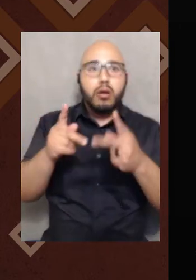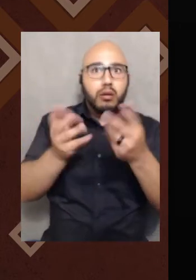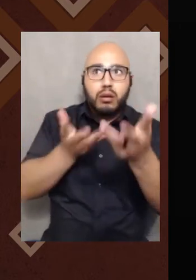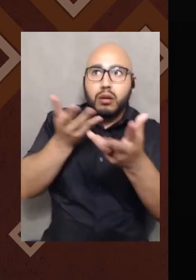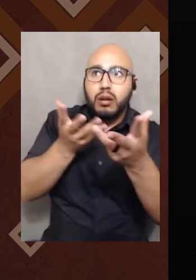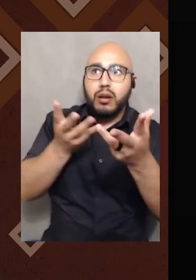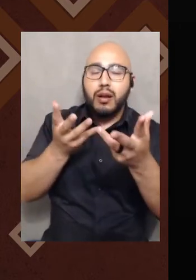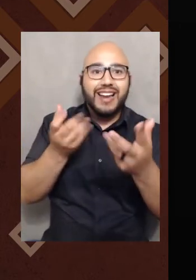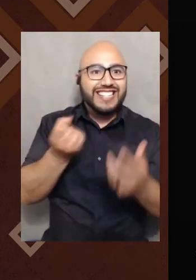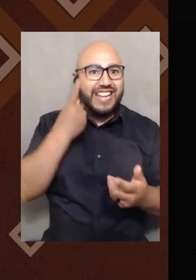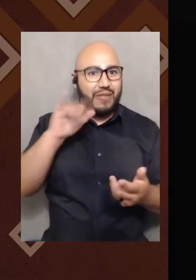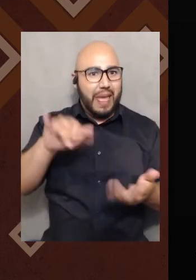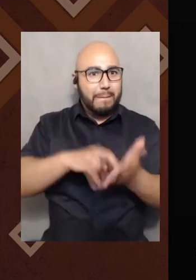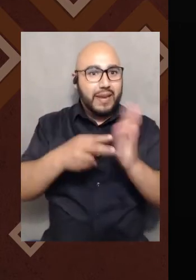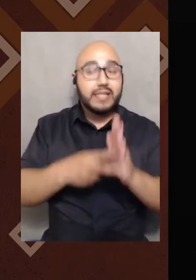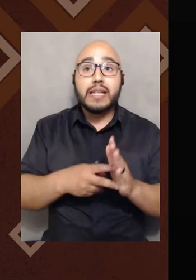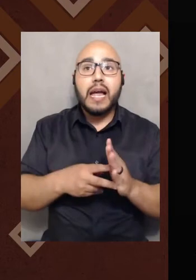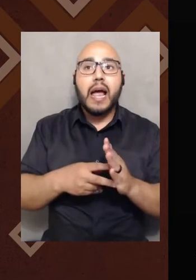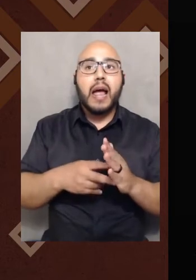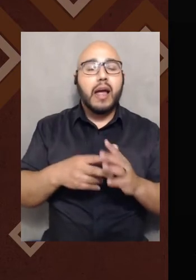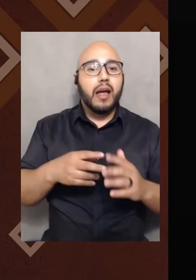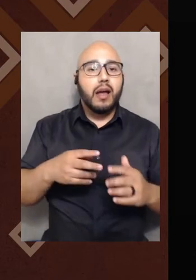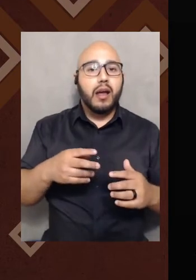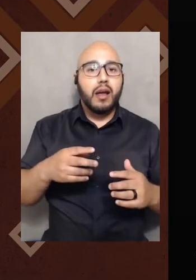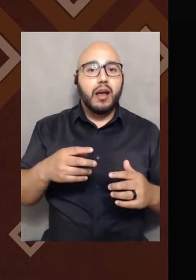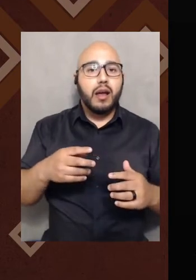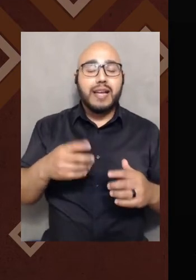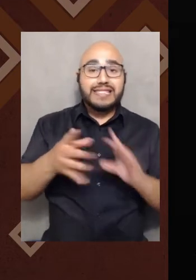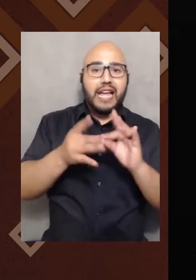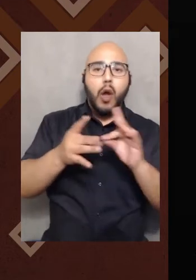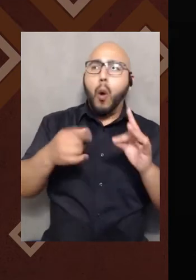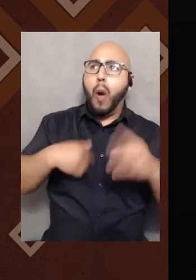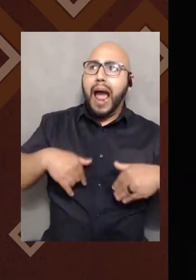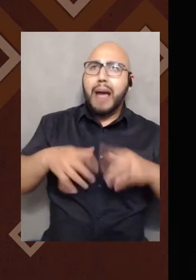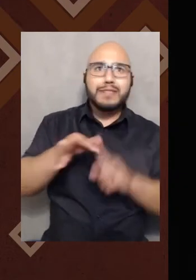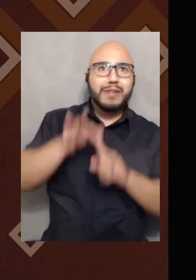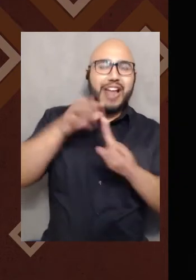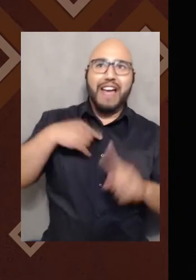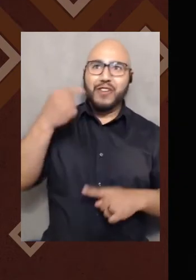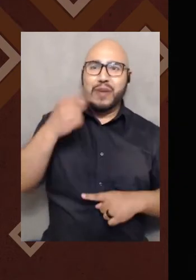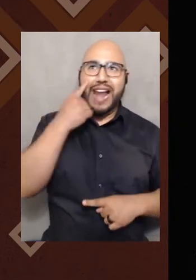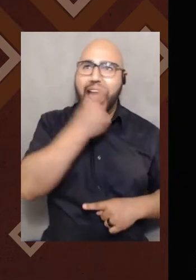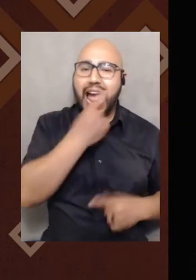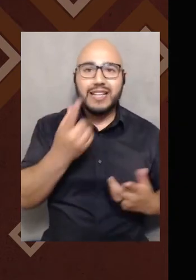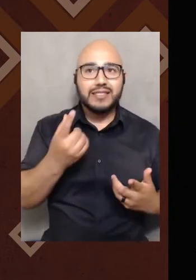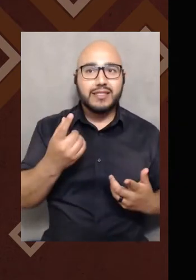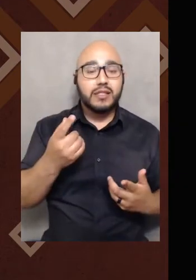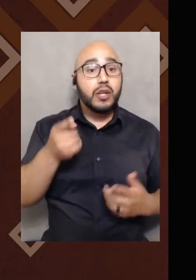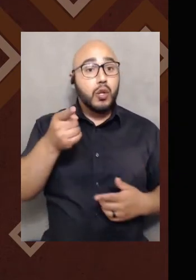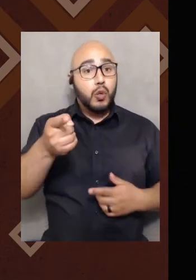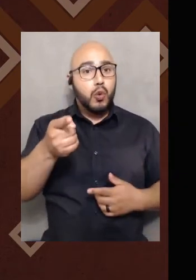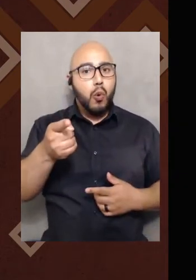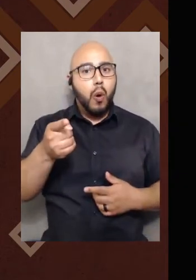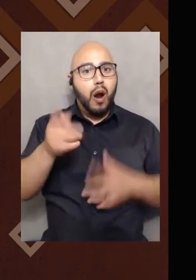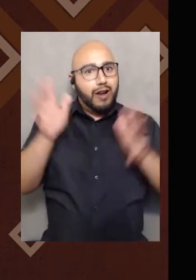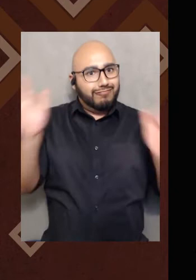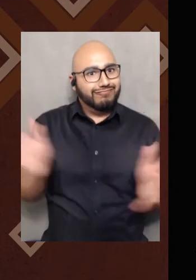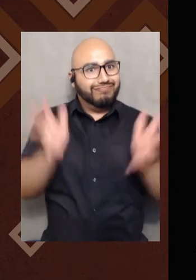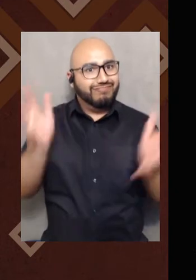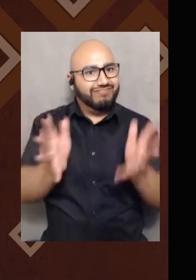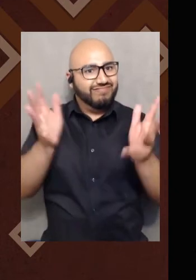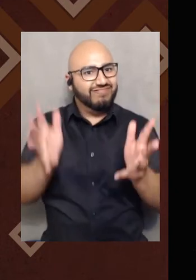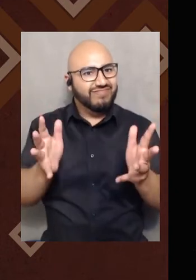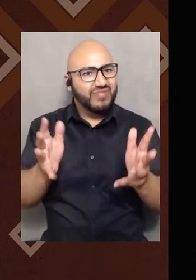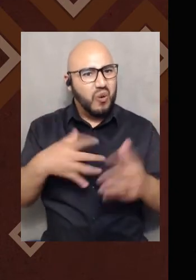understand what that means. However much I might want to say, oh, oh, my gosh, I'm so special because I have green eyes. You, you're, you're